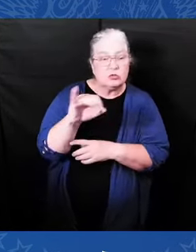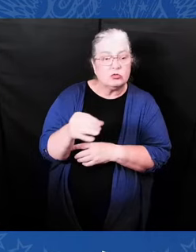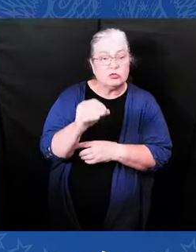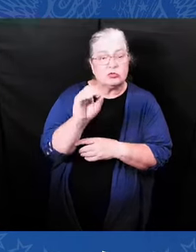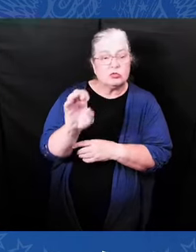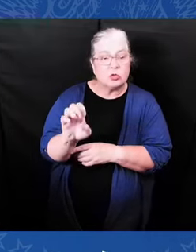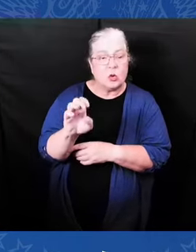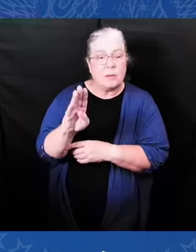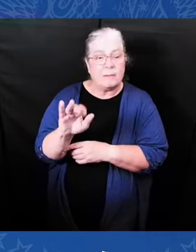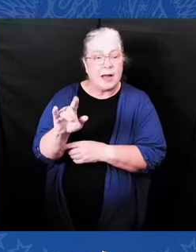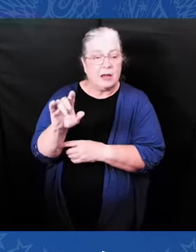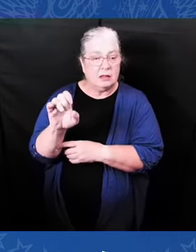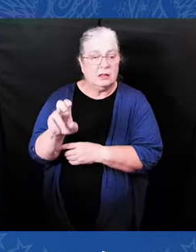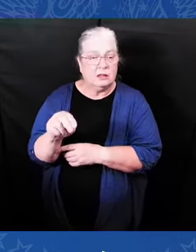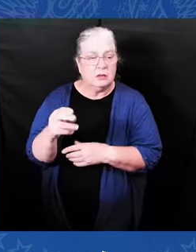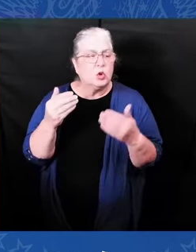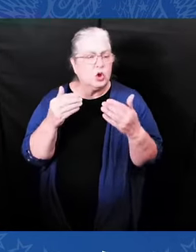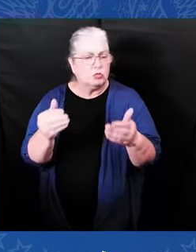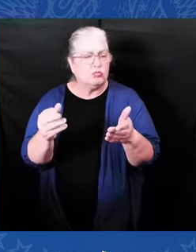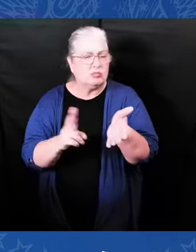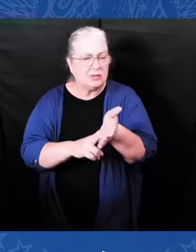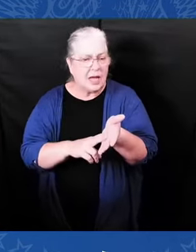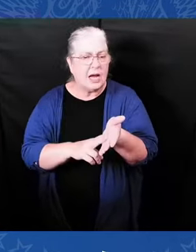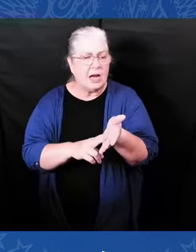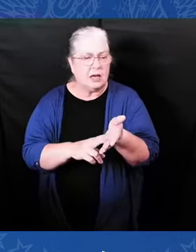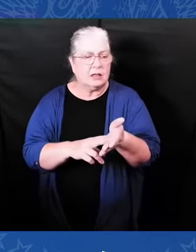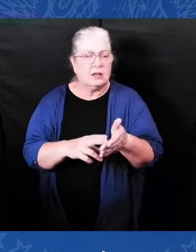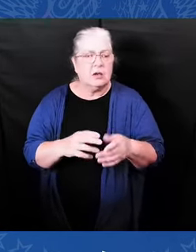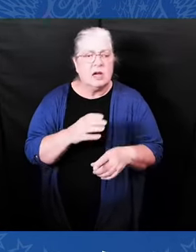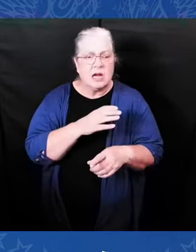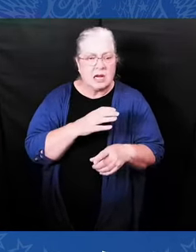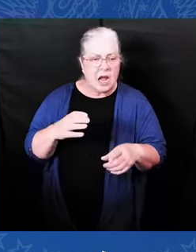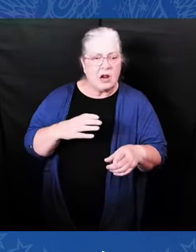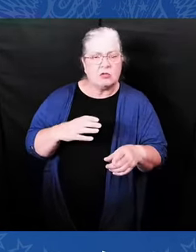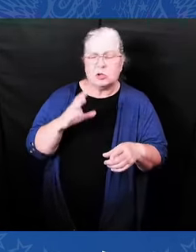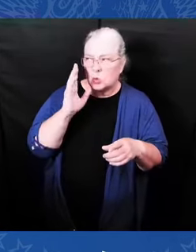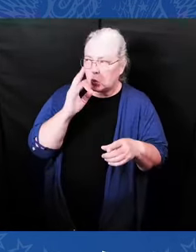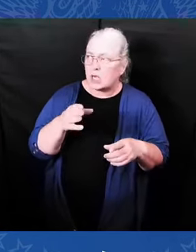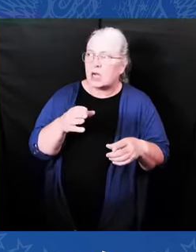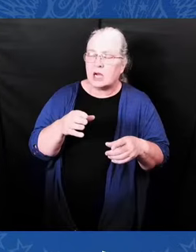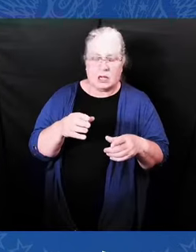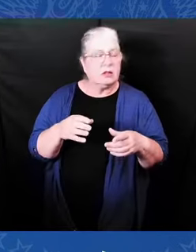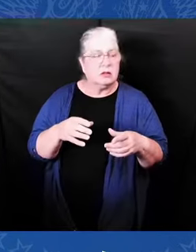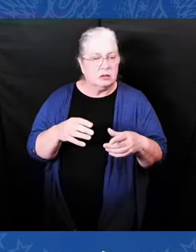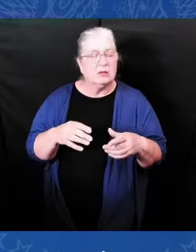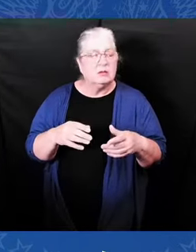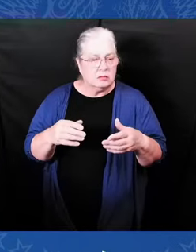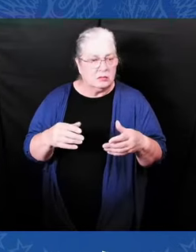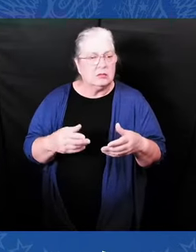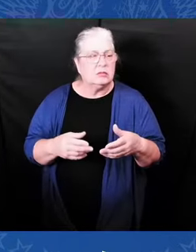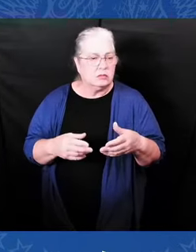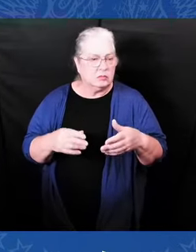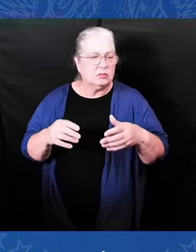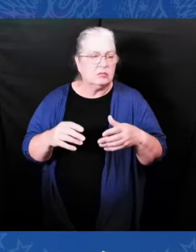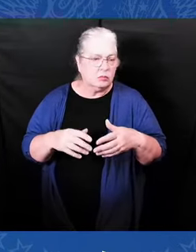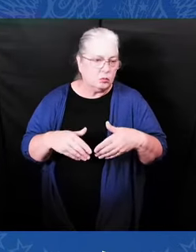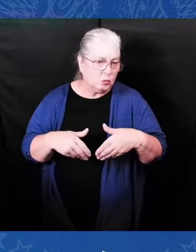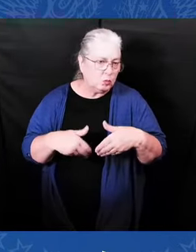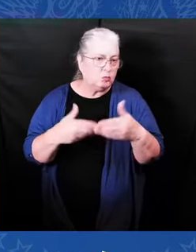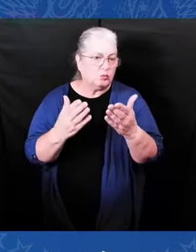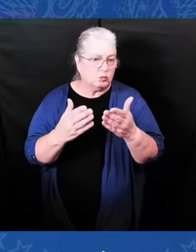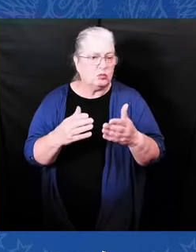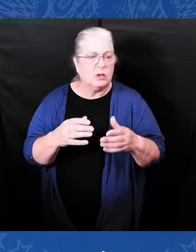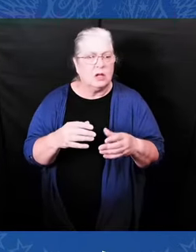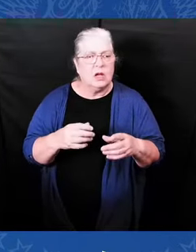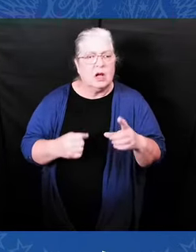Joe Biden will sign it. And when you pass the John Lewis Voting Rights Advancement Act and the Freedom to